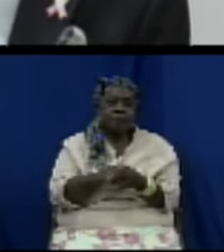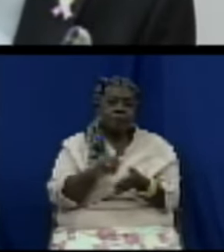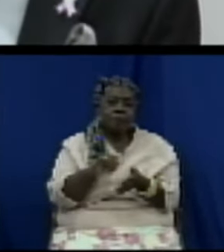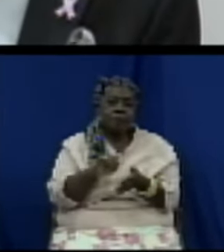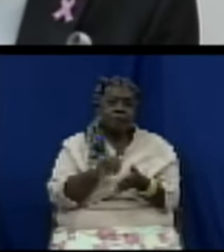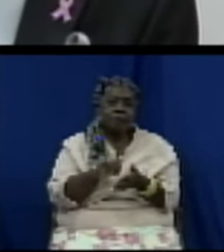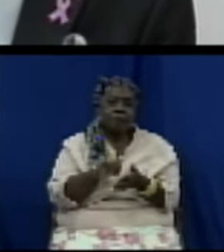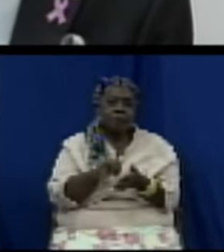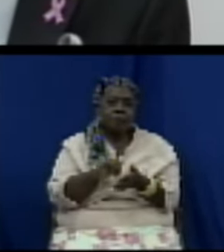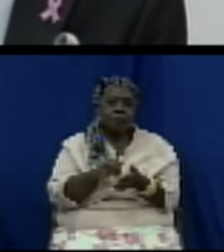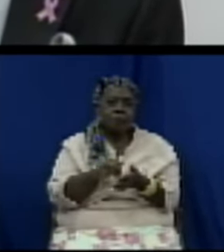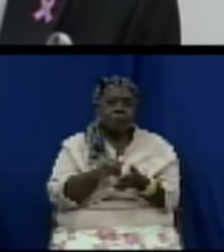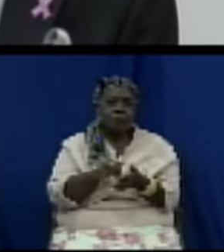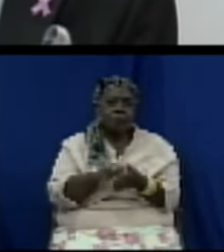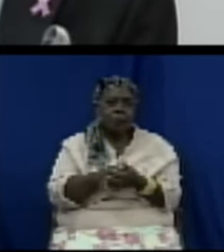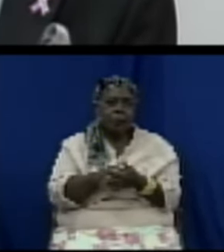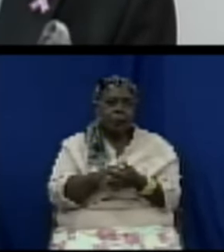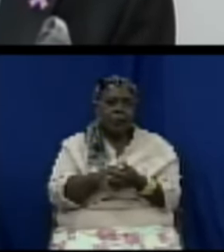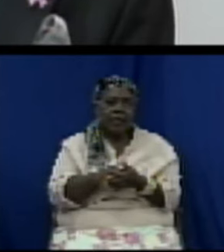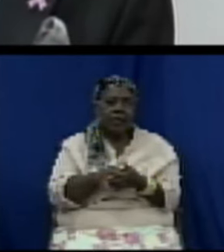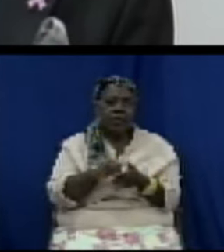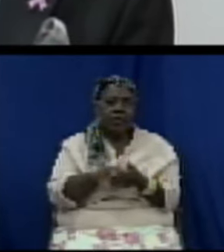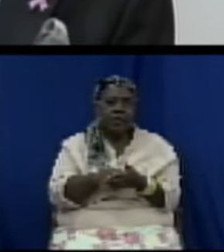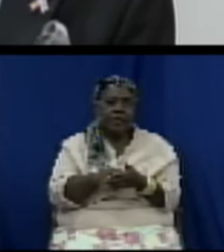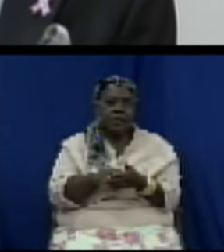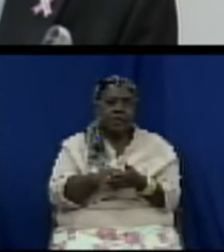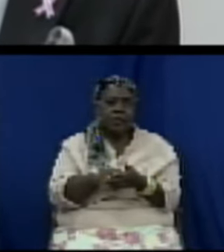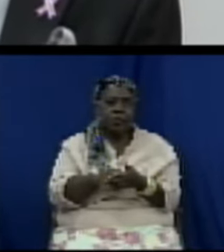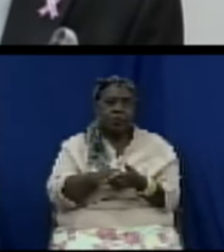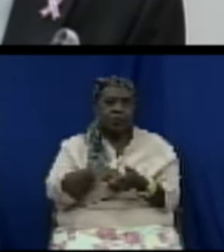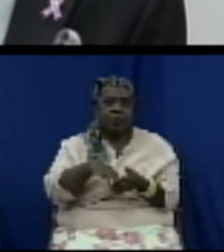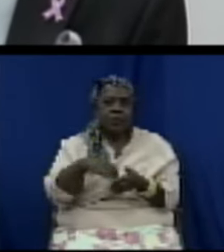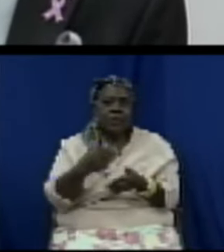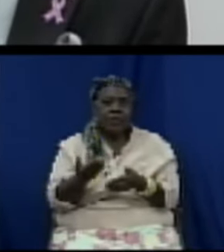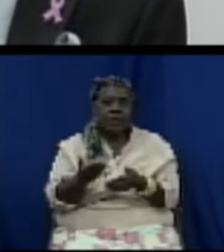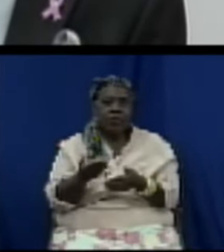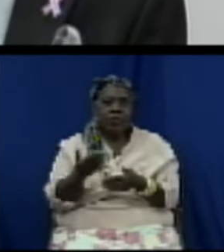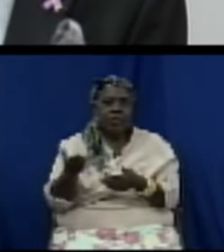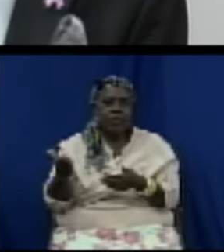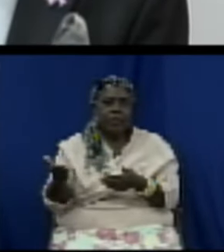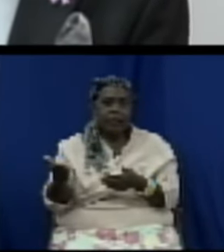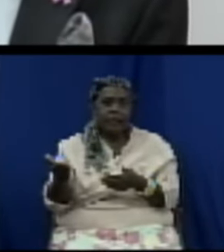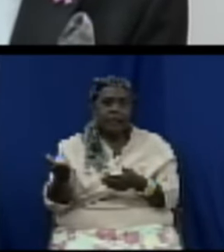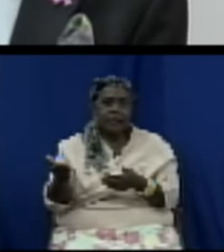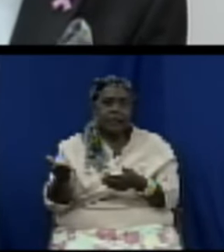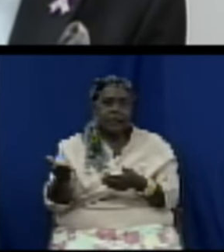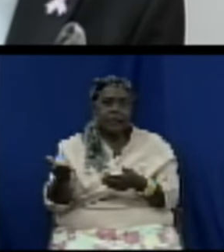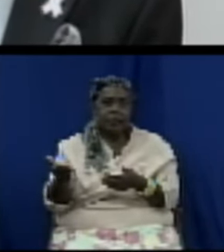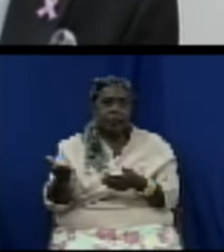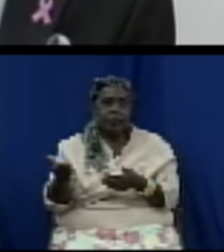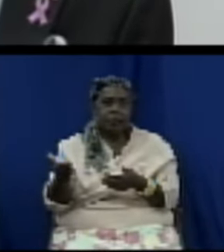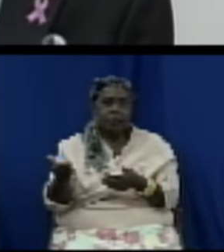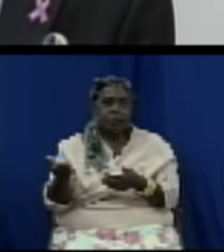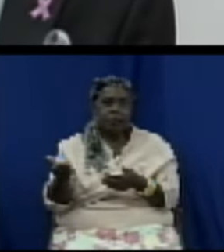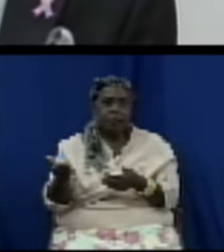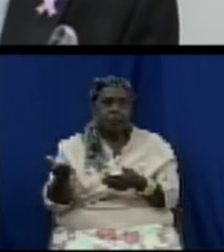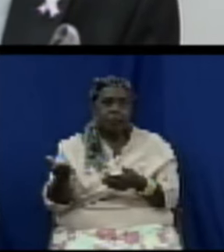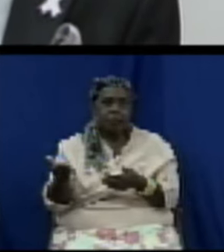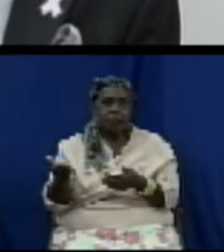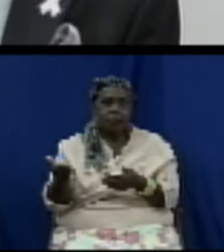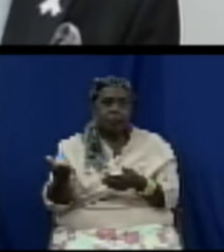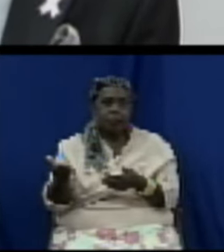hazardous or other goods whose distribution and consumption are regulated by law